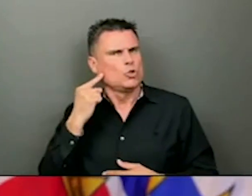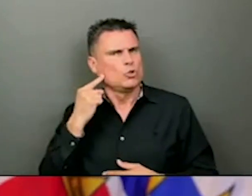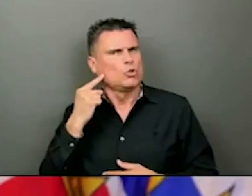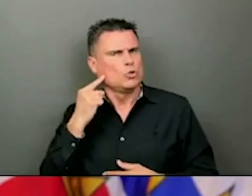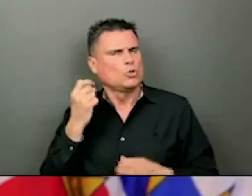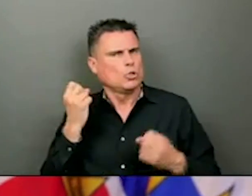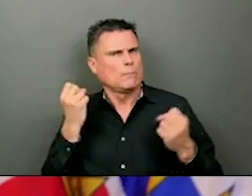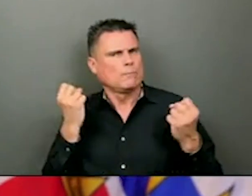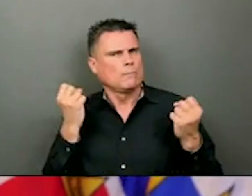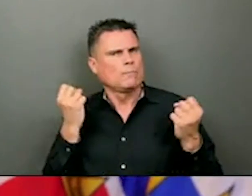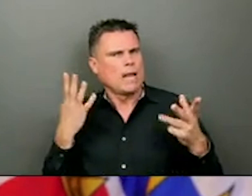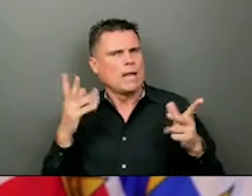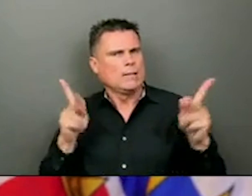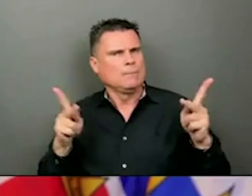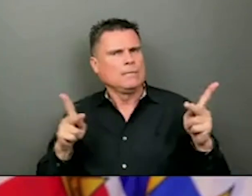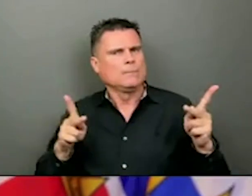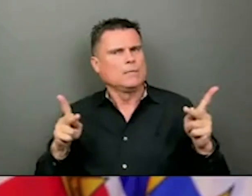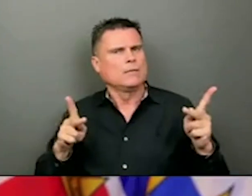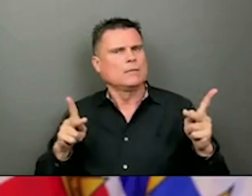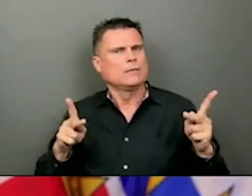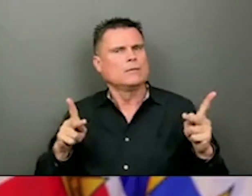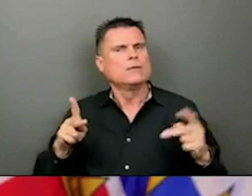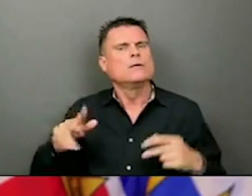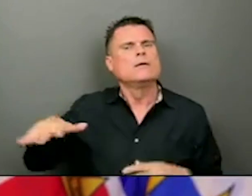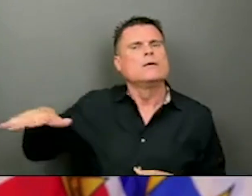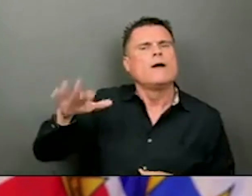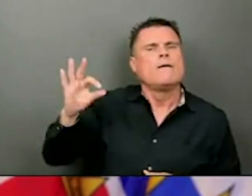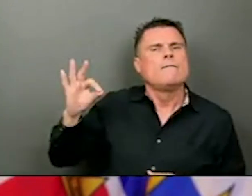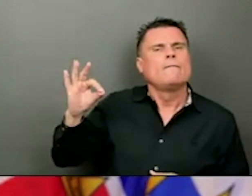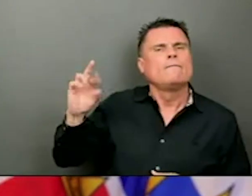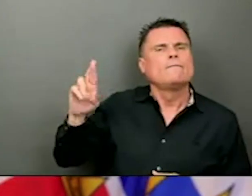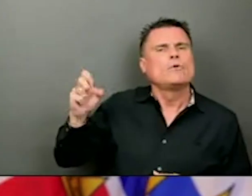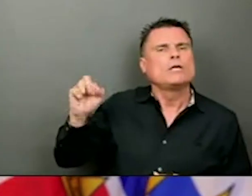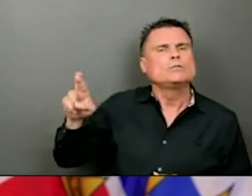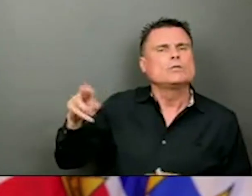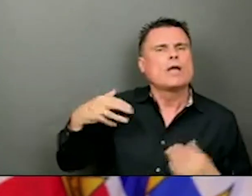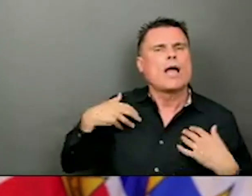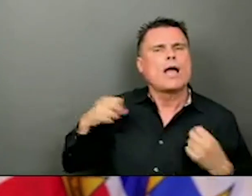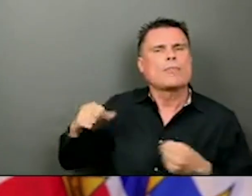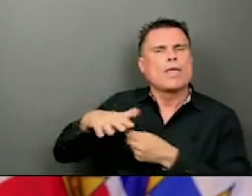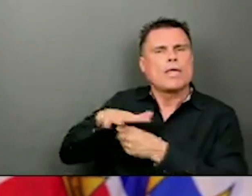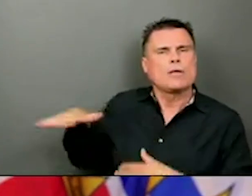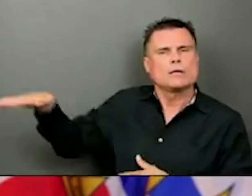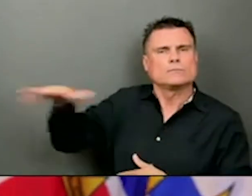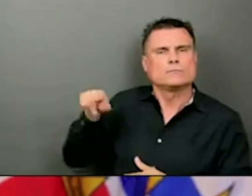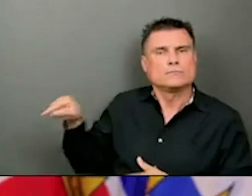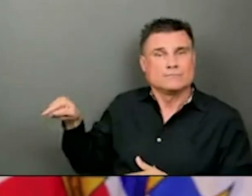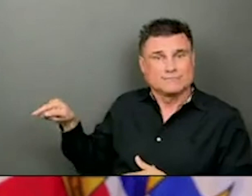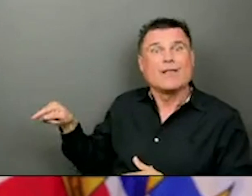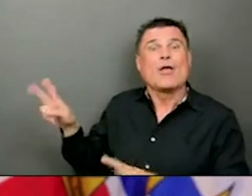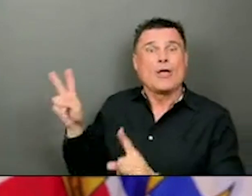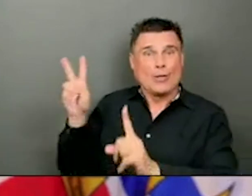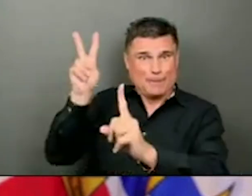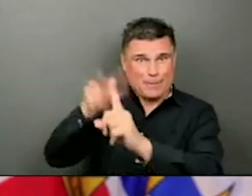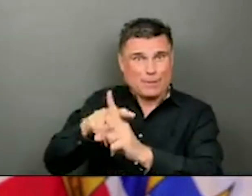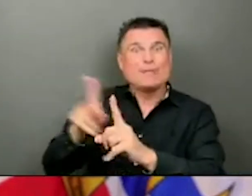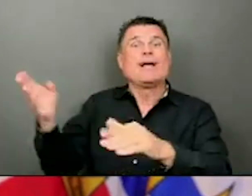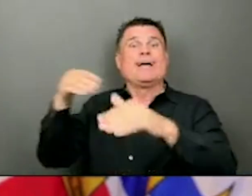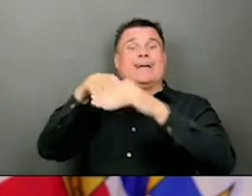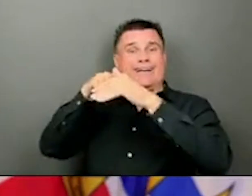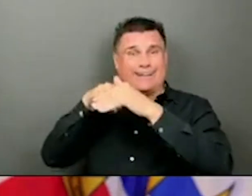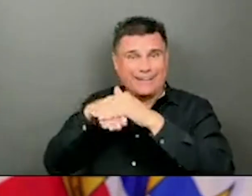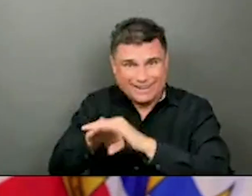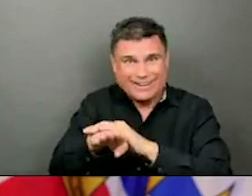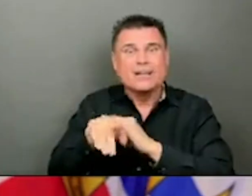are reporting that they've shown up for pre-registered appointments to be told that there aren't doses for them and to come back later or to